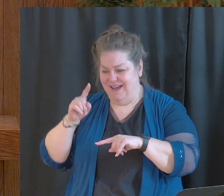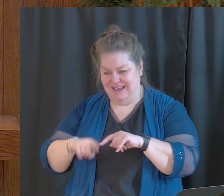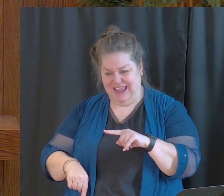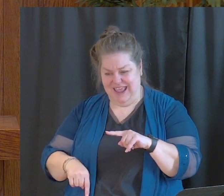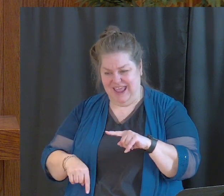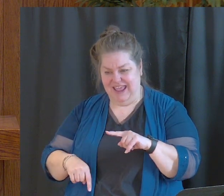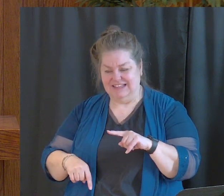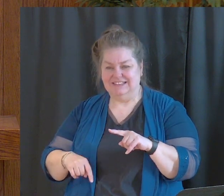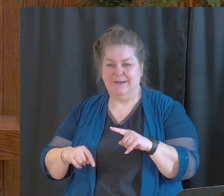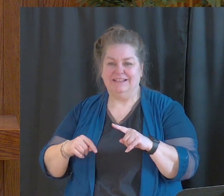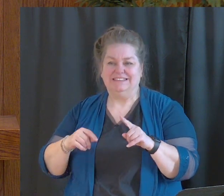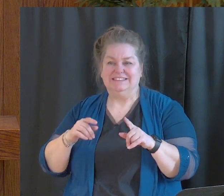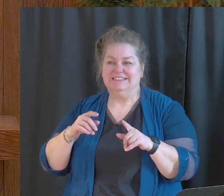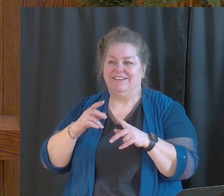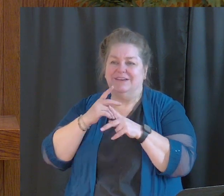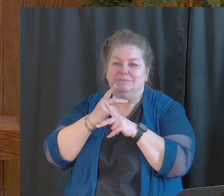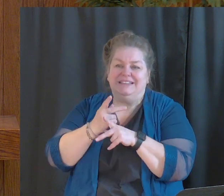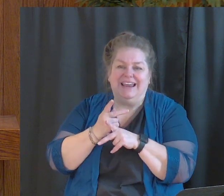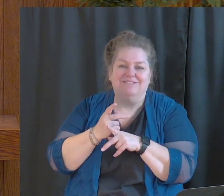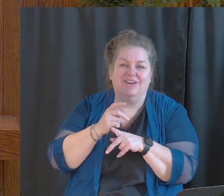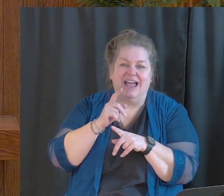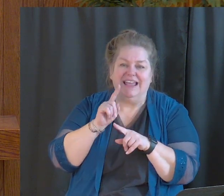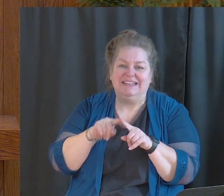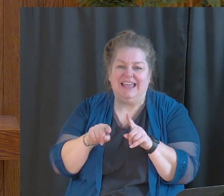discomfort in any way.